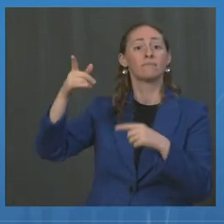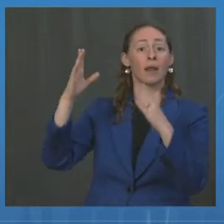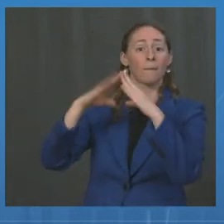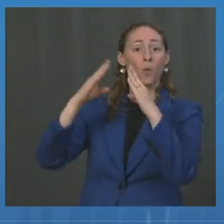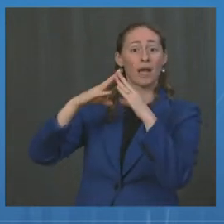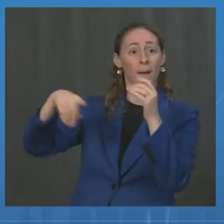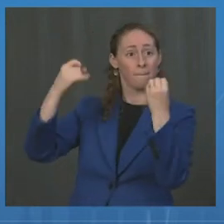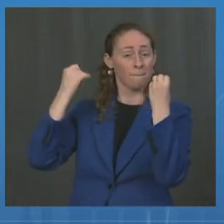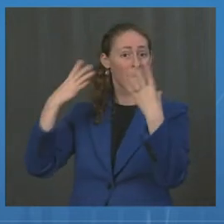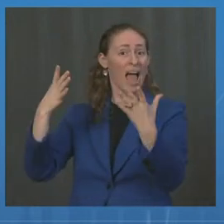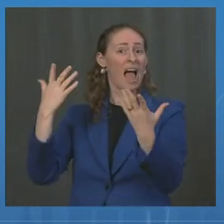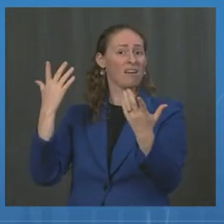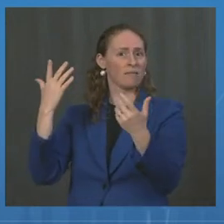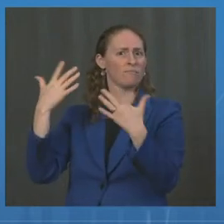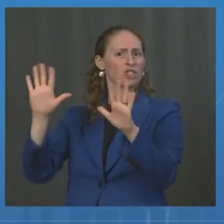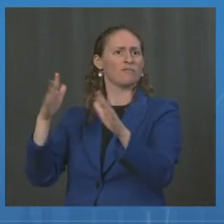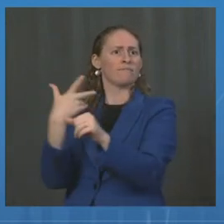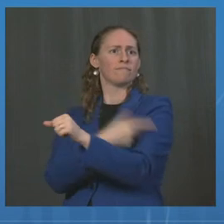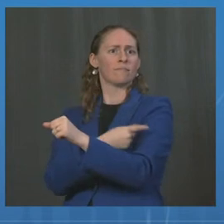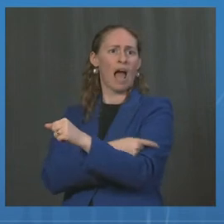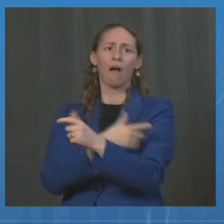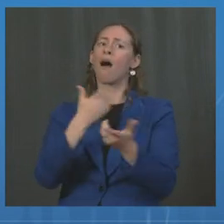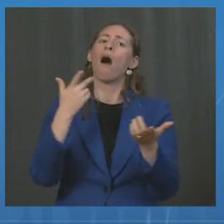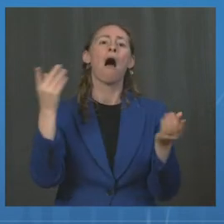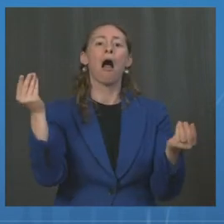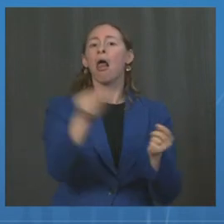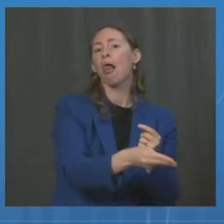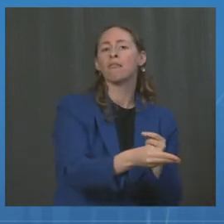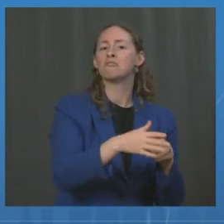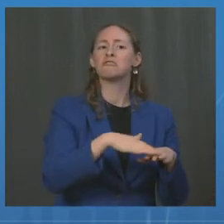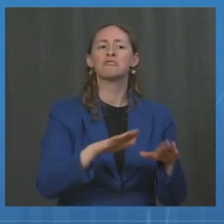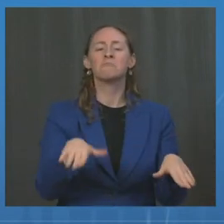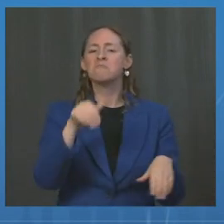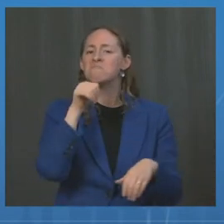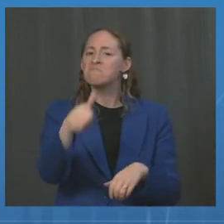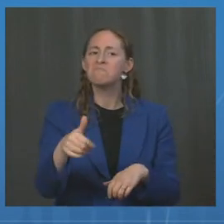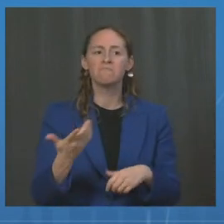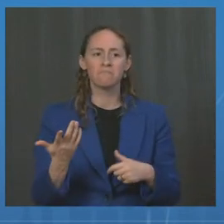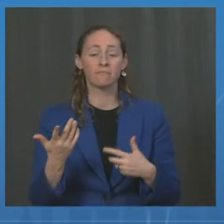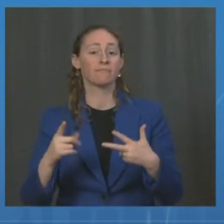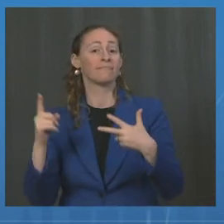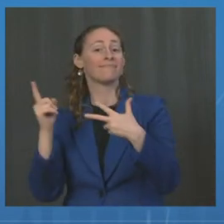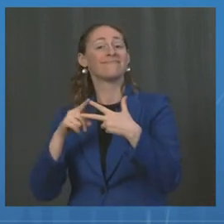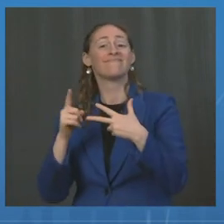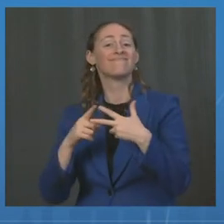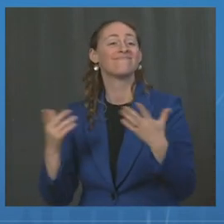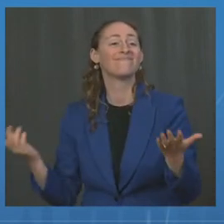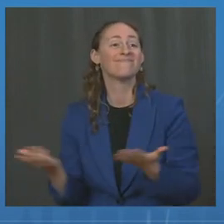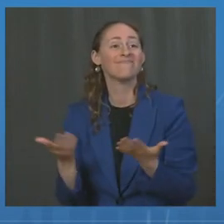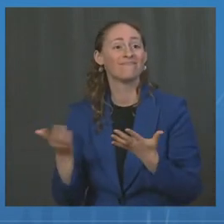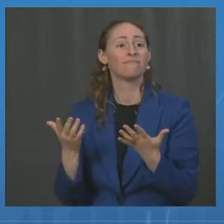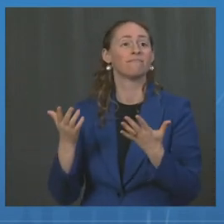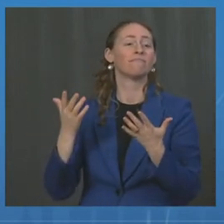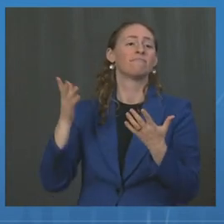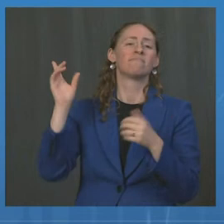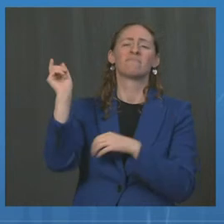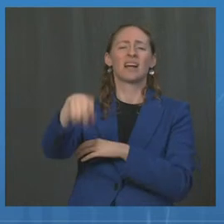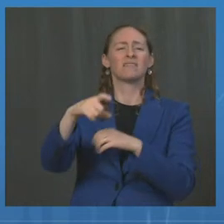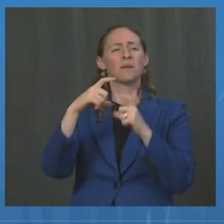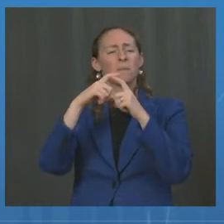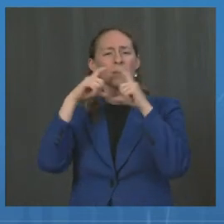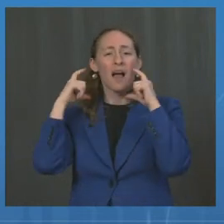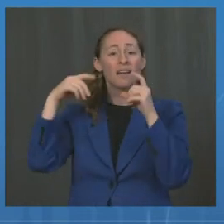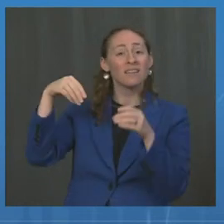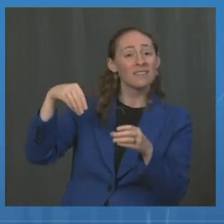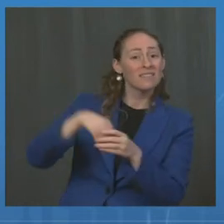lower pediatric cases and hospitalizations. Second, wearing a mask in public indoor settings and continuing